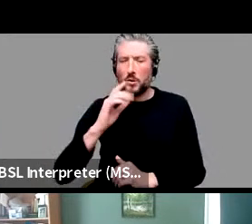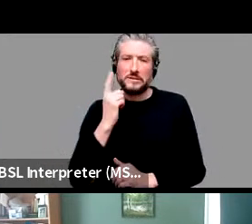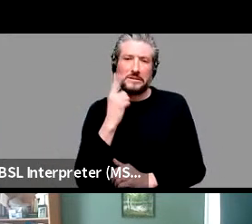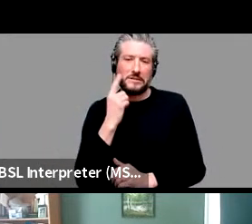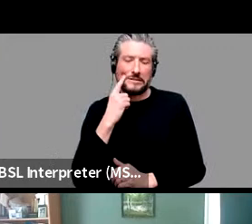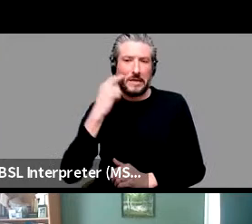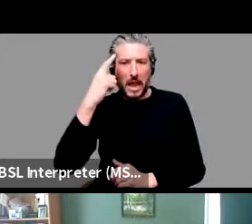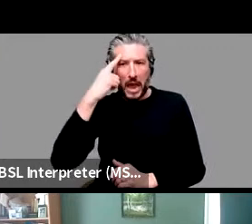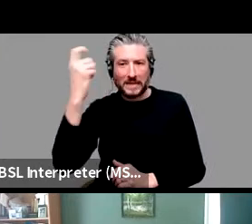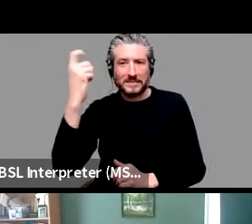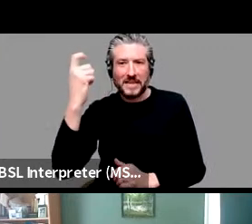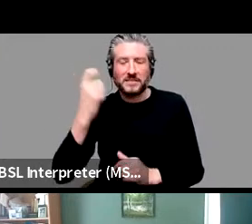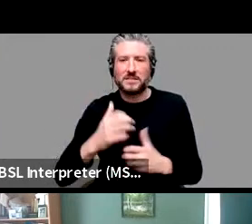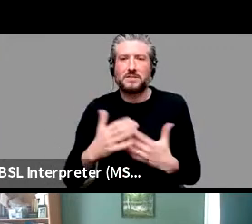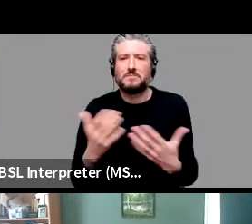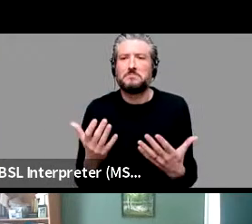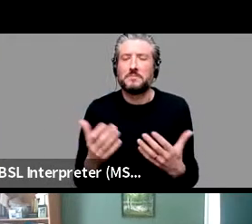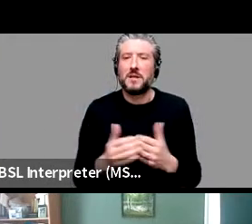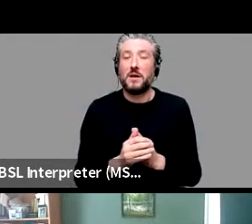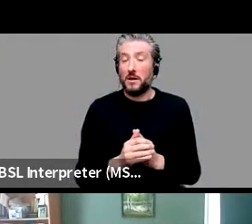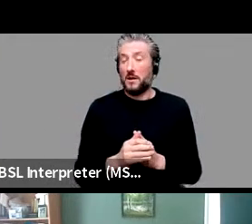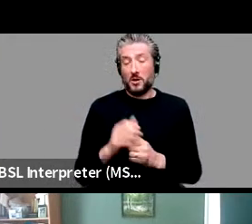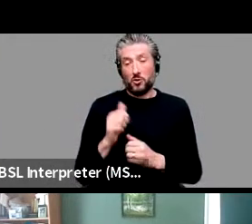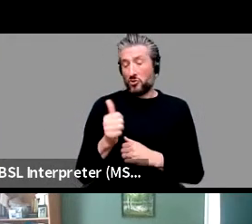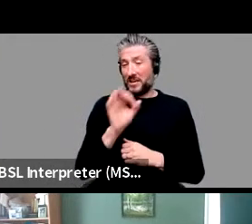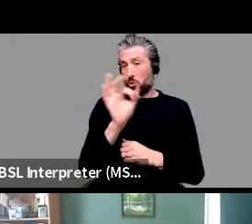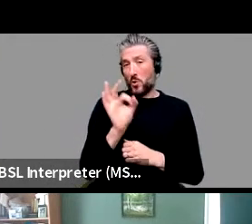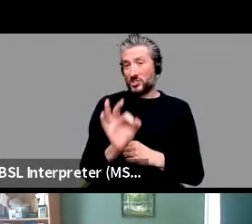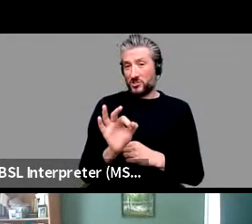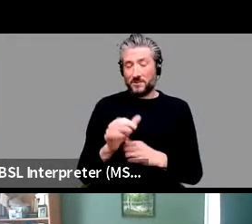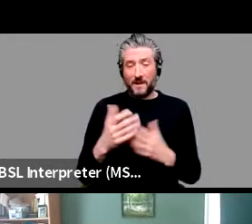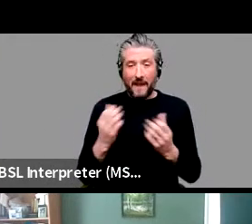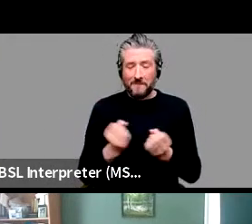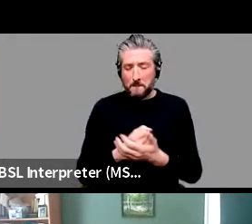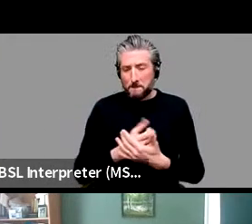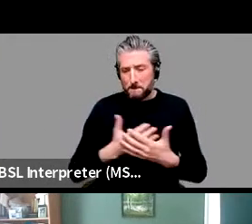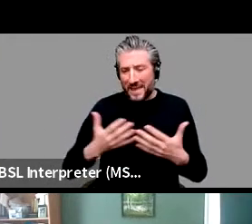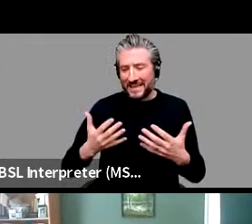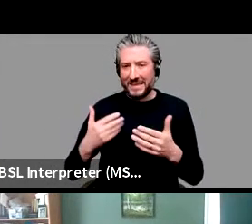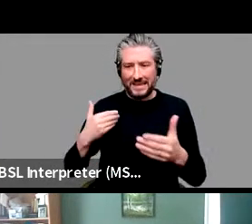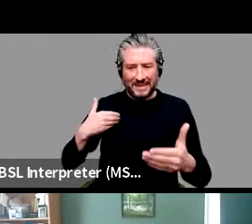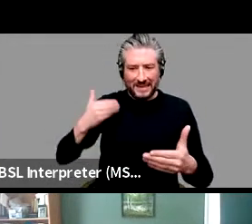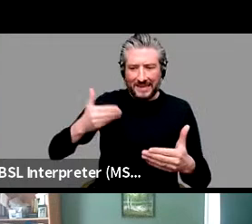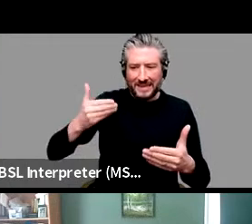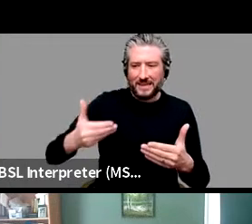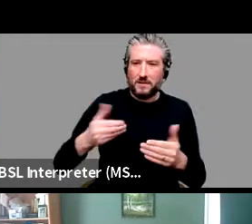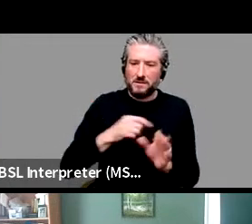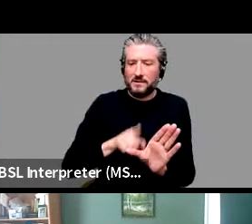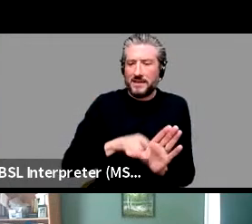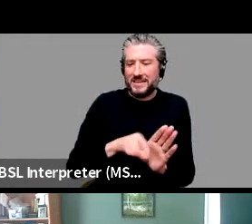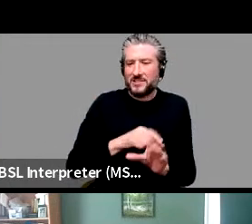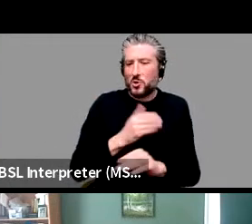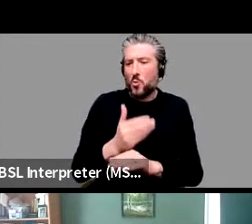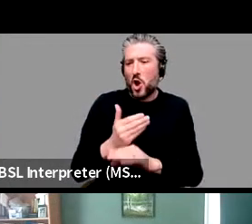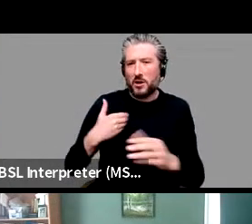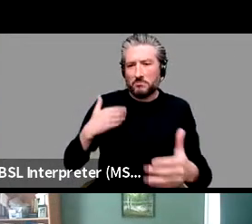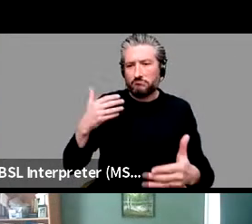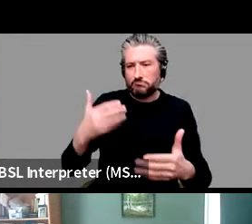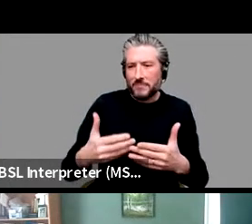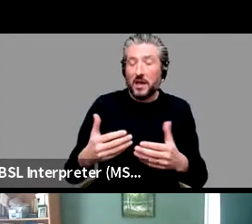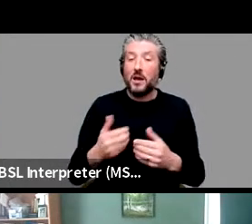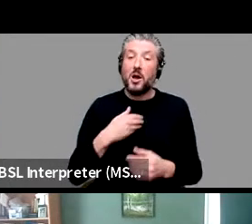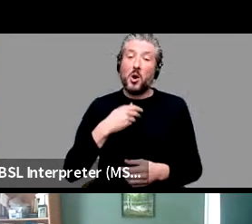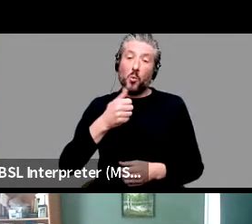Yeah. So, you know, there's, that's a great question and there are decades of, of, um, work on exactly that. So what makes, we know that